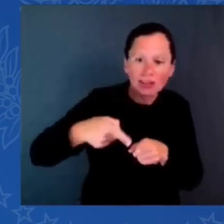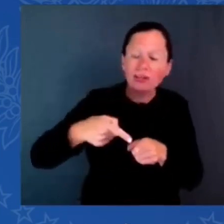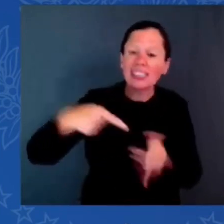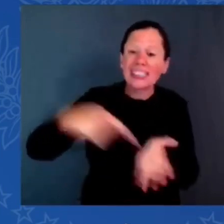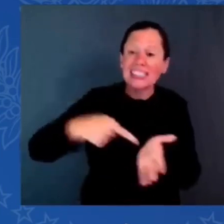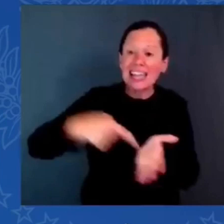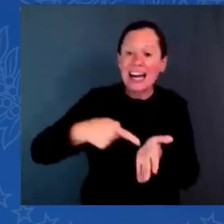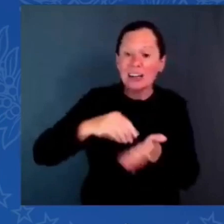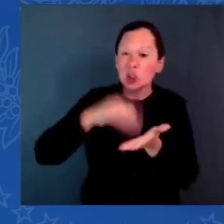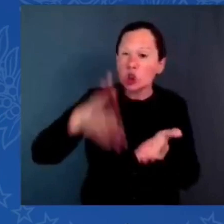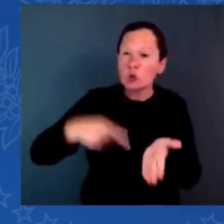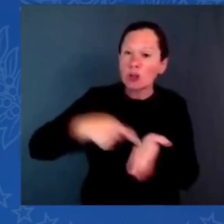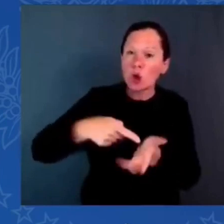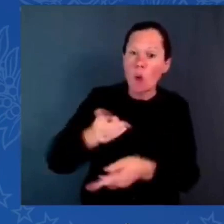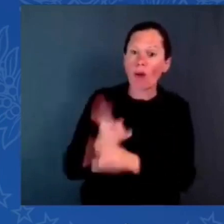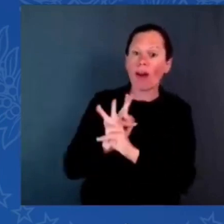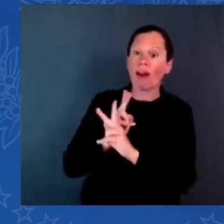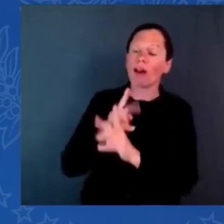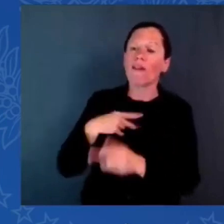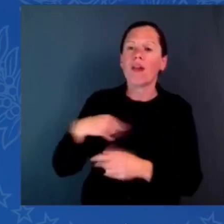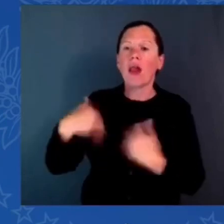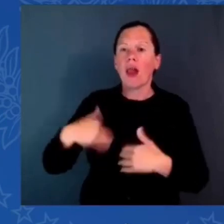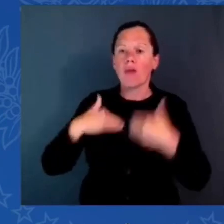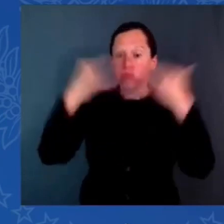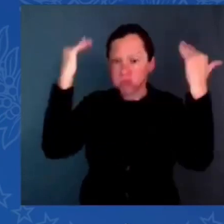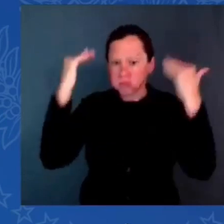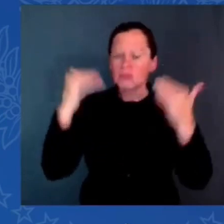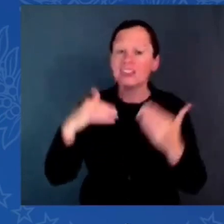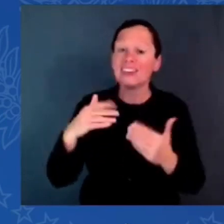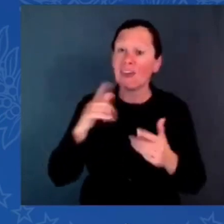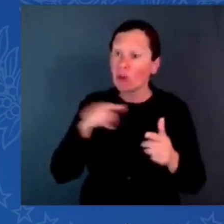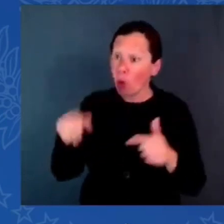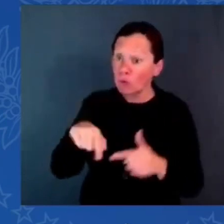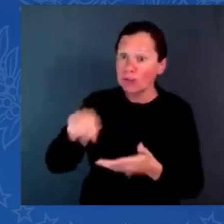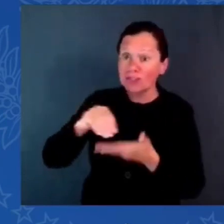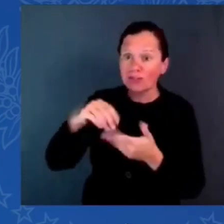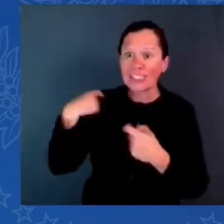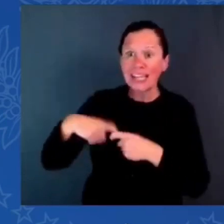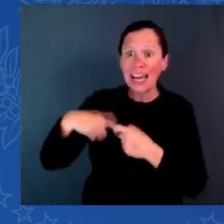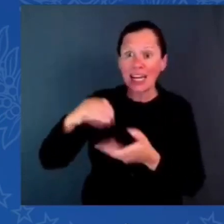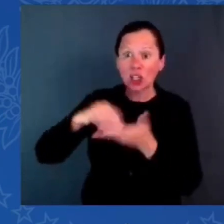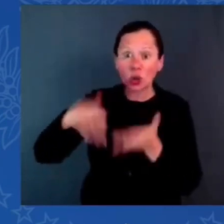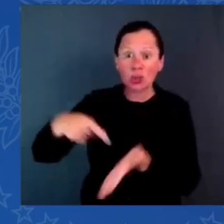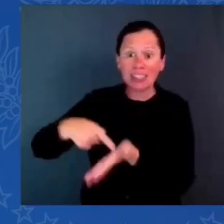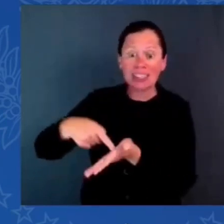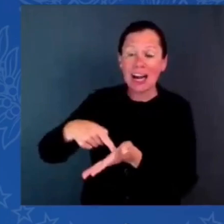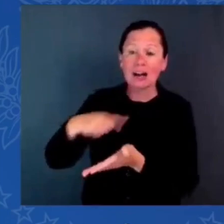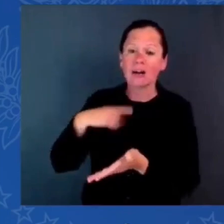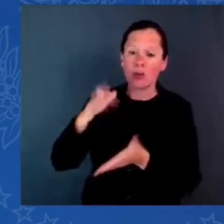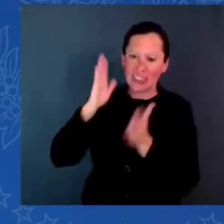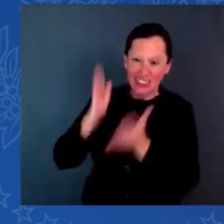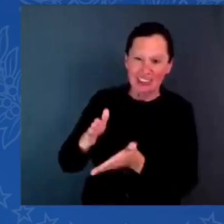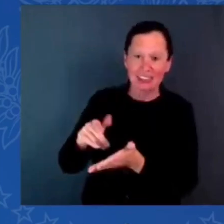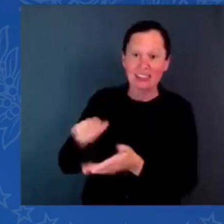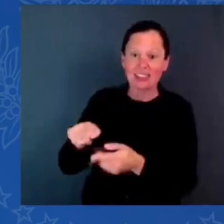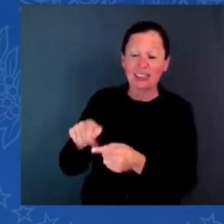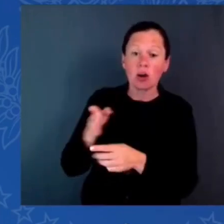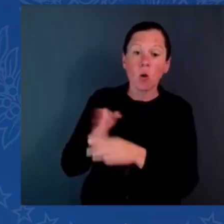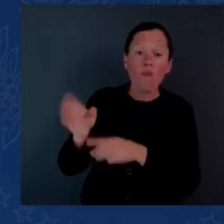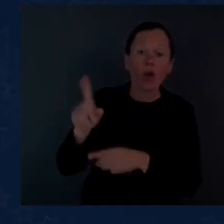On my watch, more than $117 billion in student loans have been canceled.